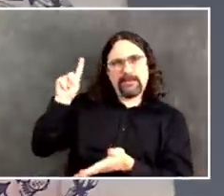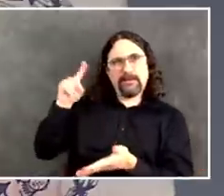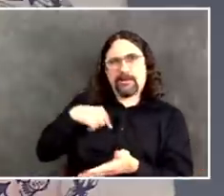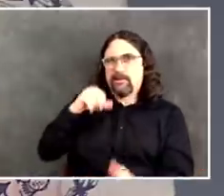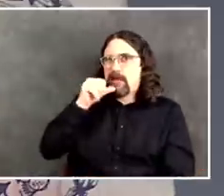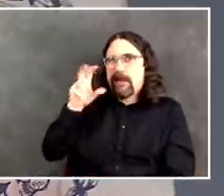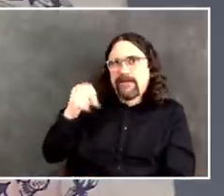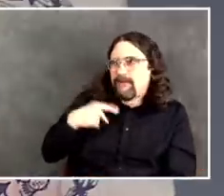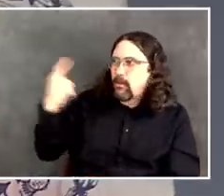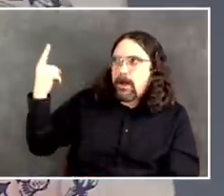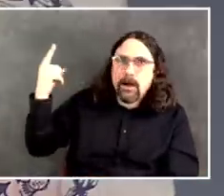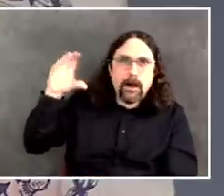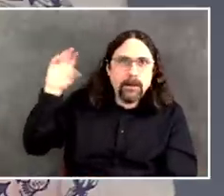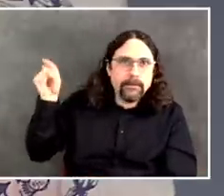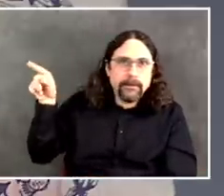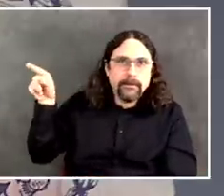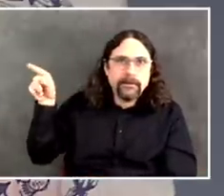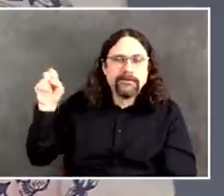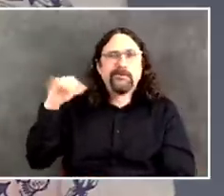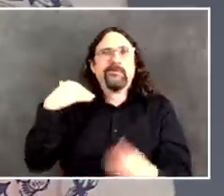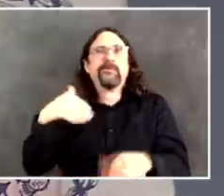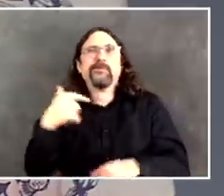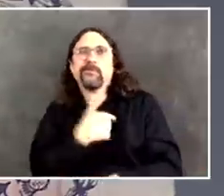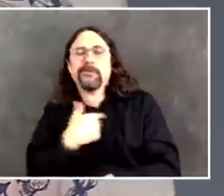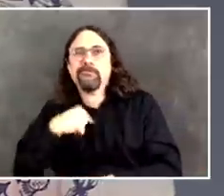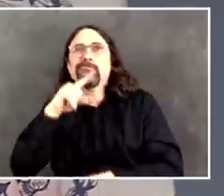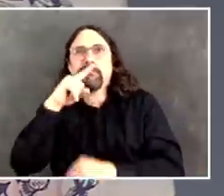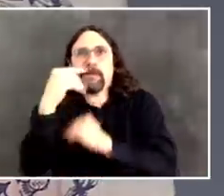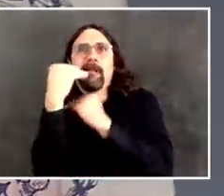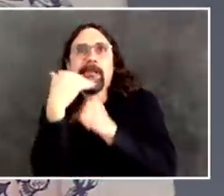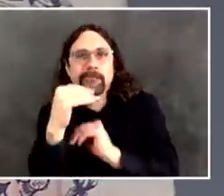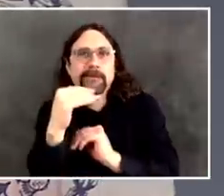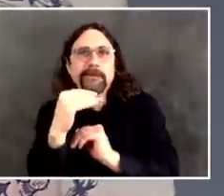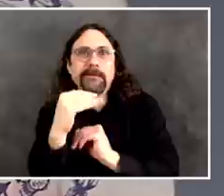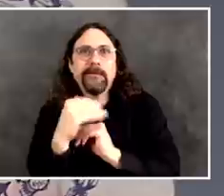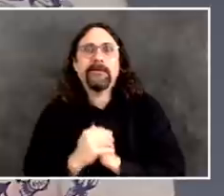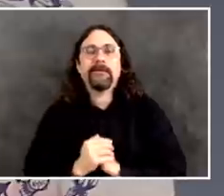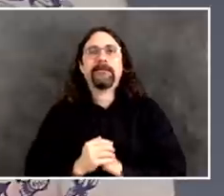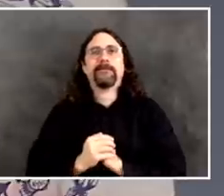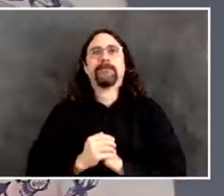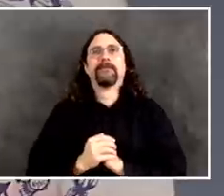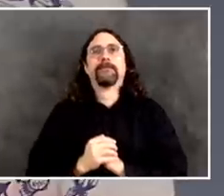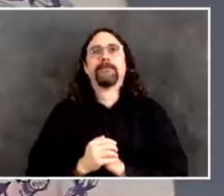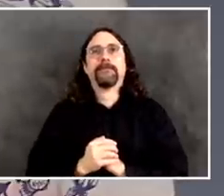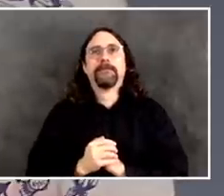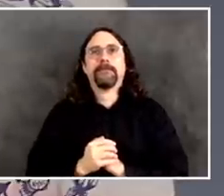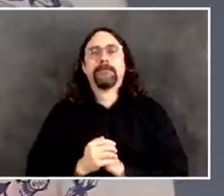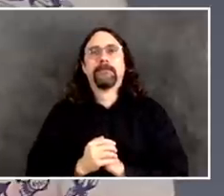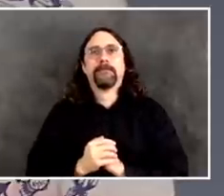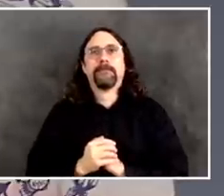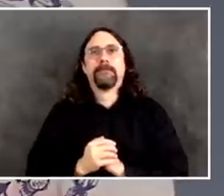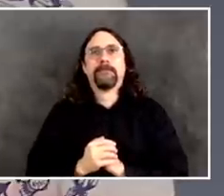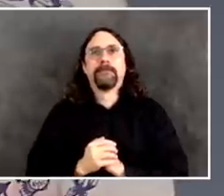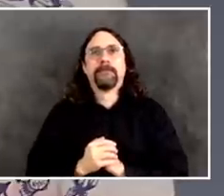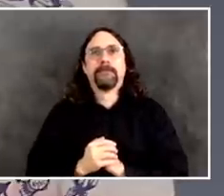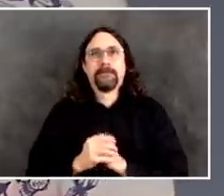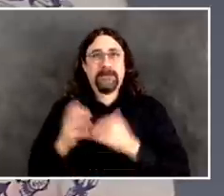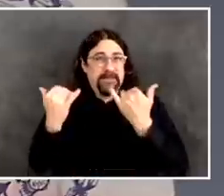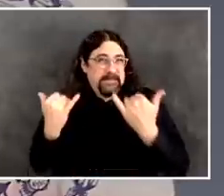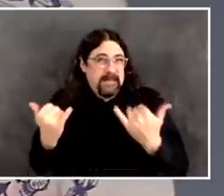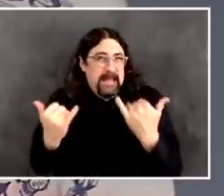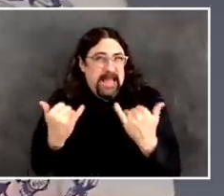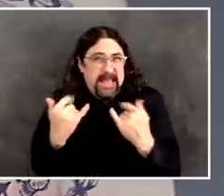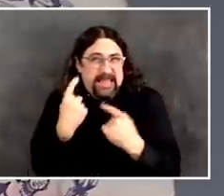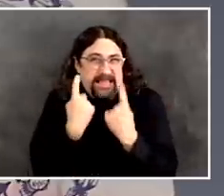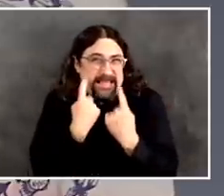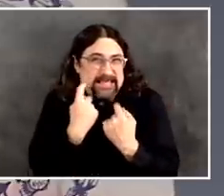We had been, until very recently, unable to free up personnel from hospitals, unable to free up PPEs to